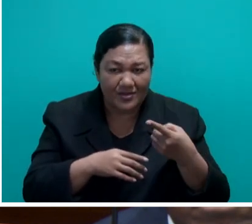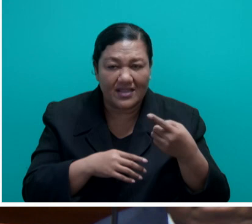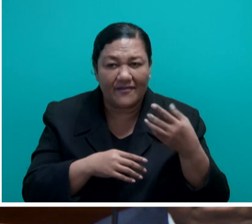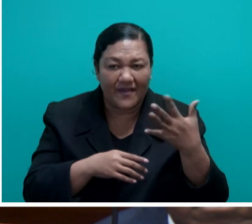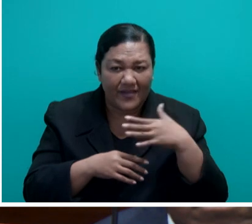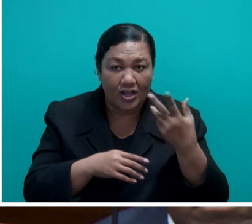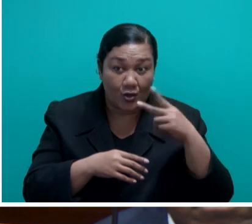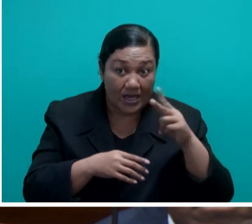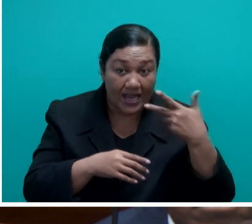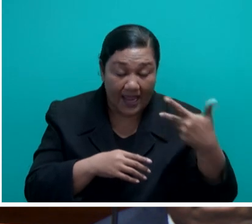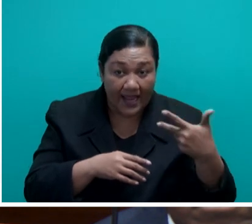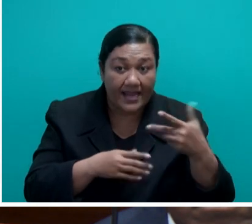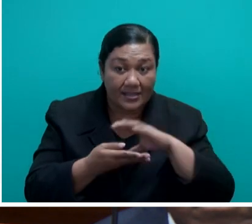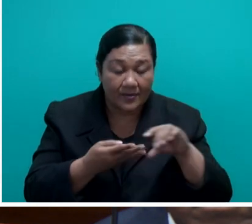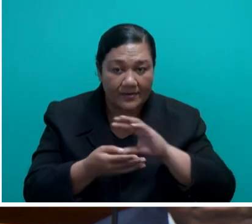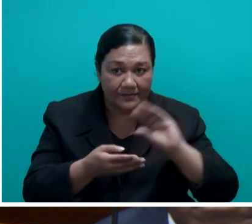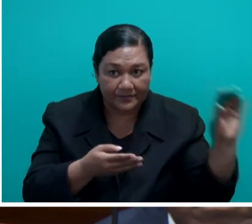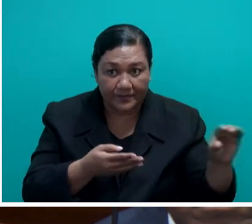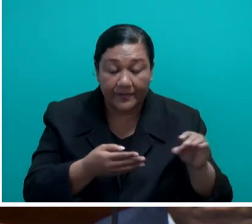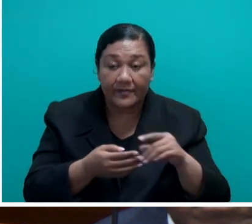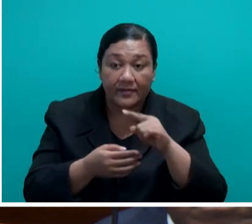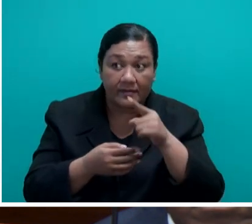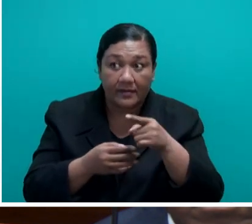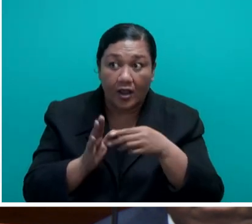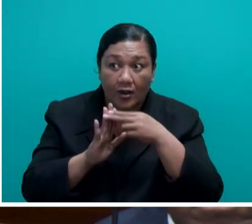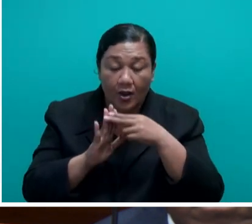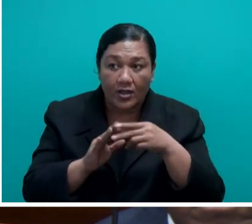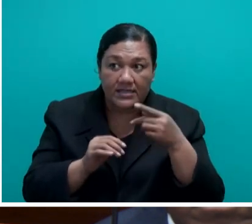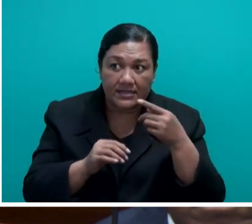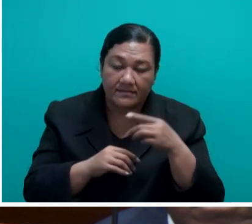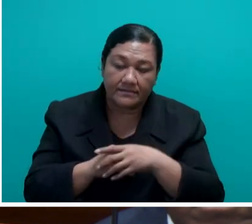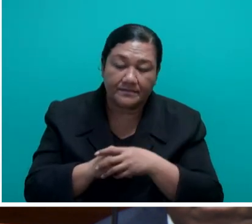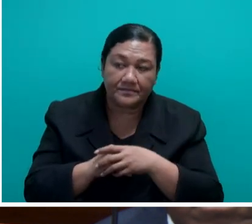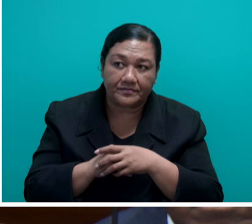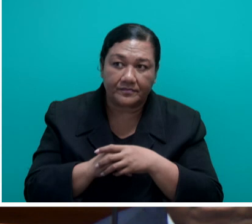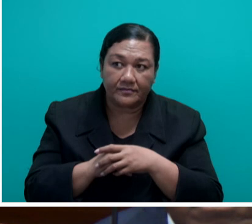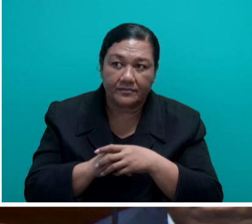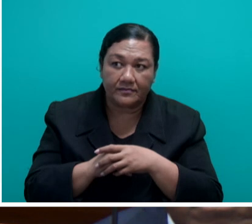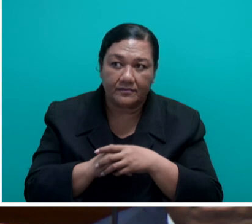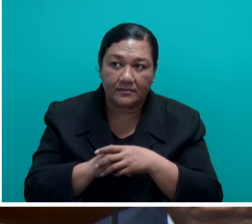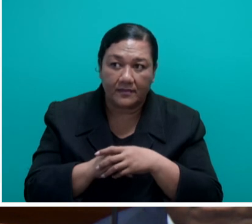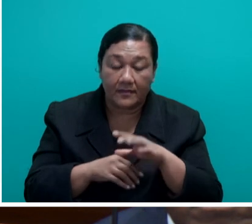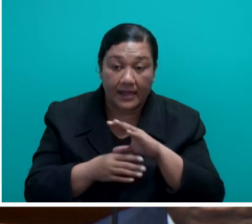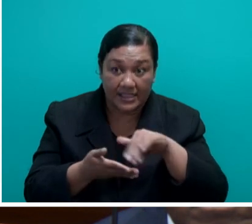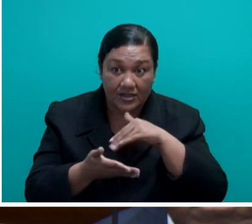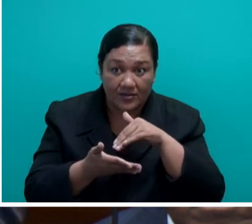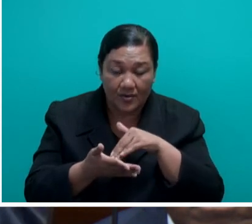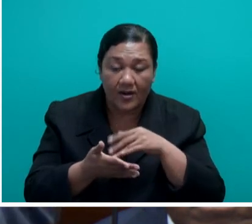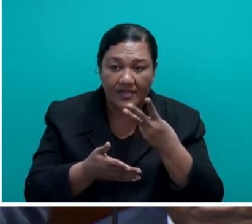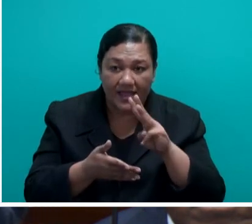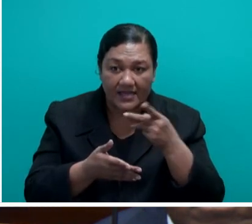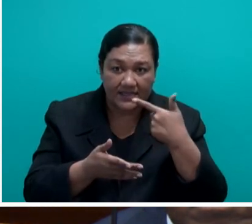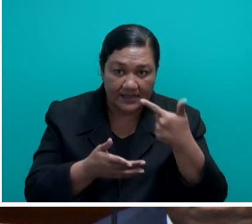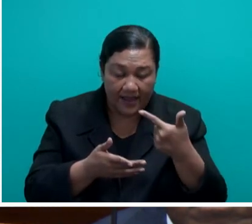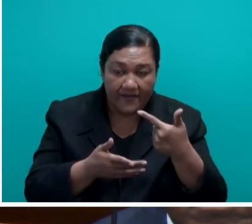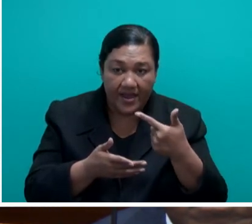Northern Division, 23 projects for $607,164. Commissioner Central Division, 37 projects